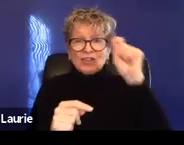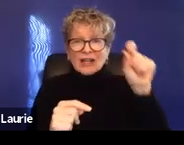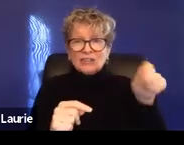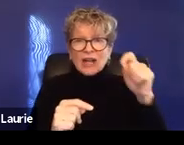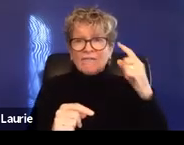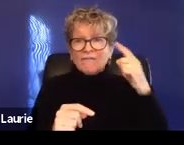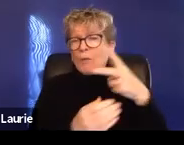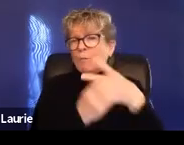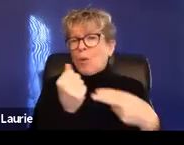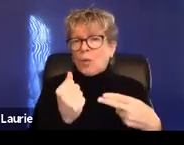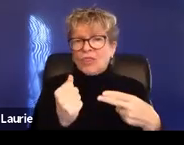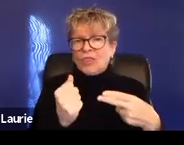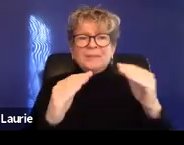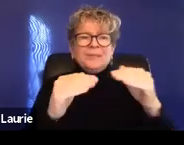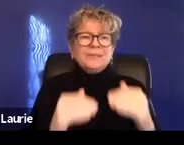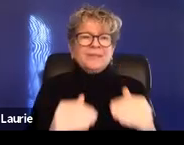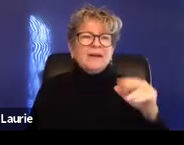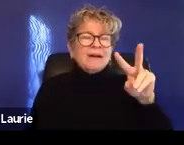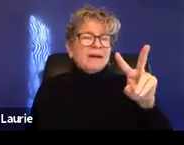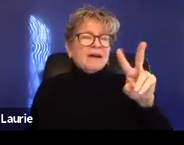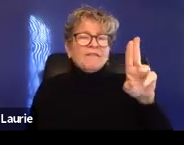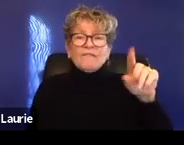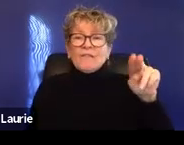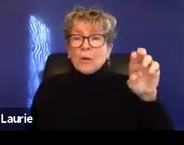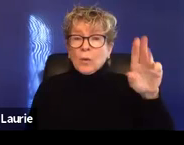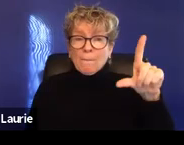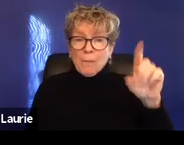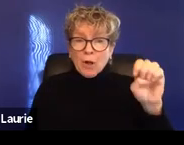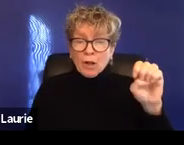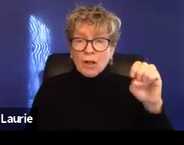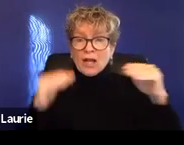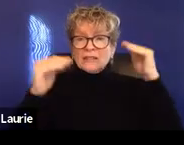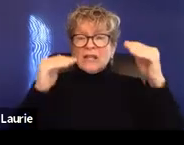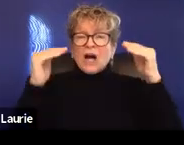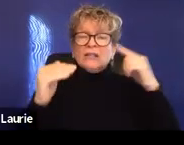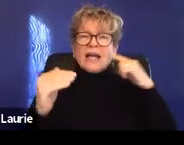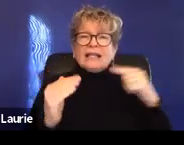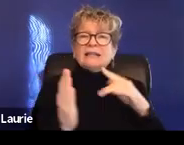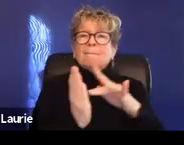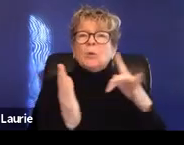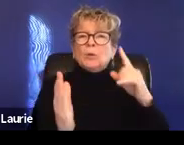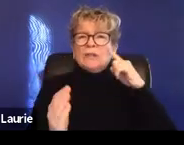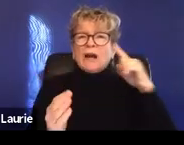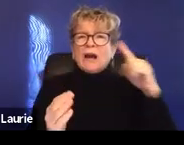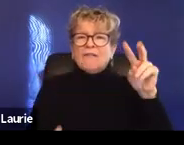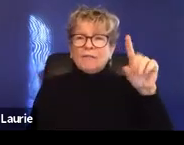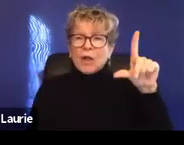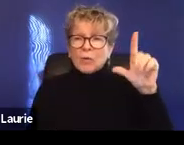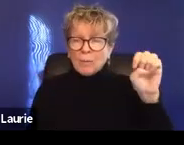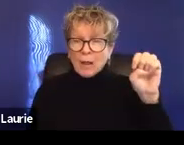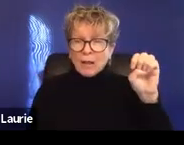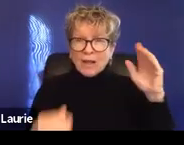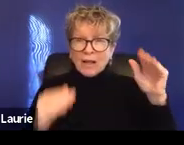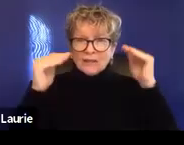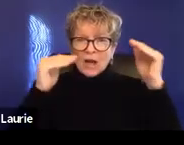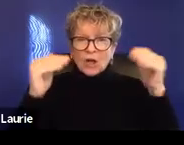This really focuses both on physical abuse of a vulnerable adult, but also other types of abuse. So it can be also